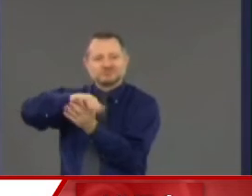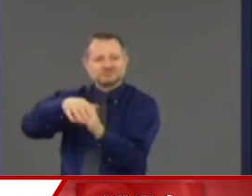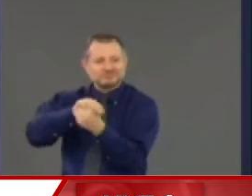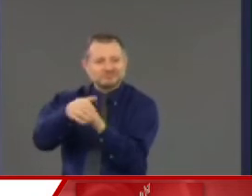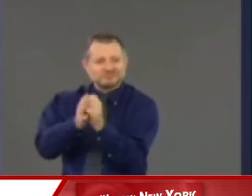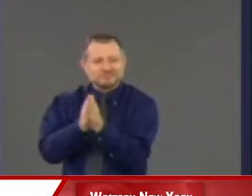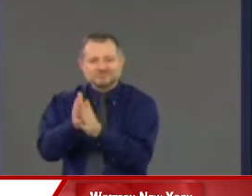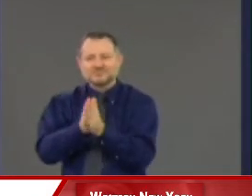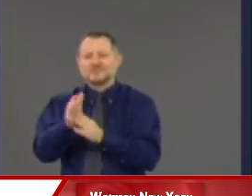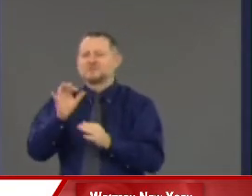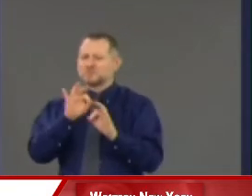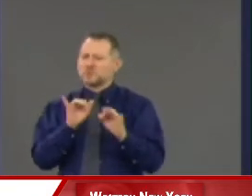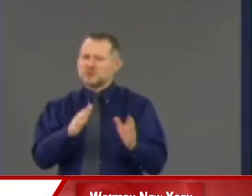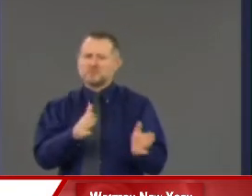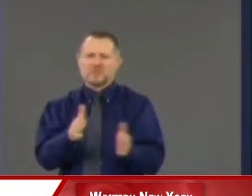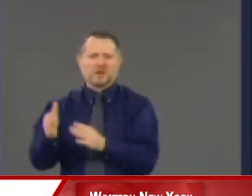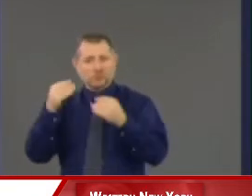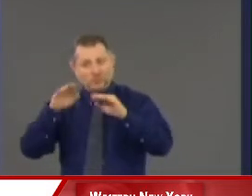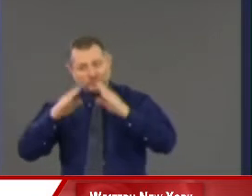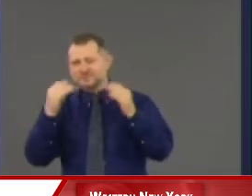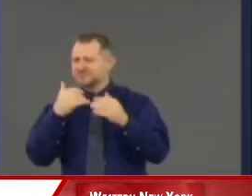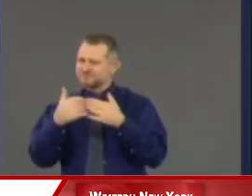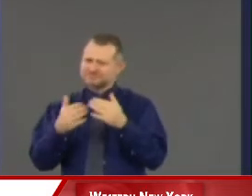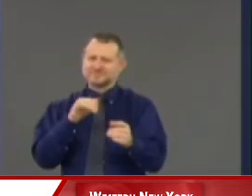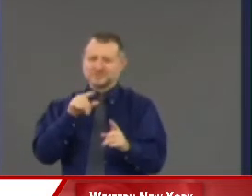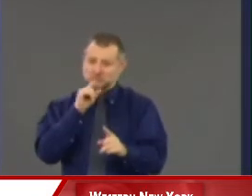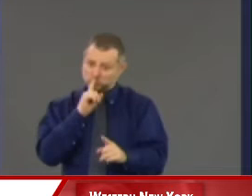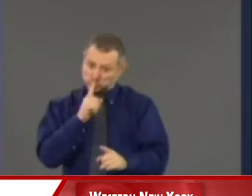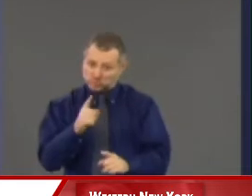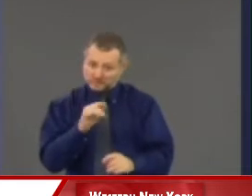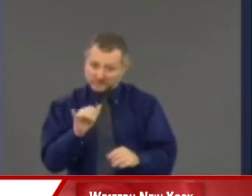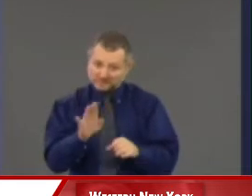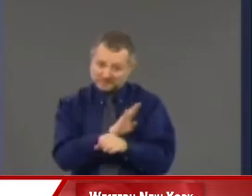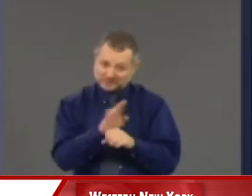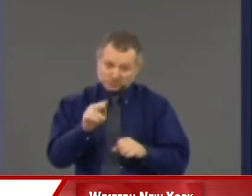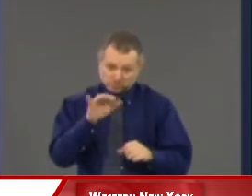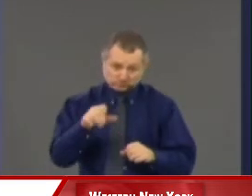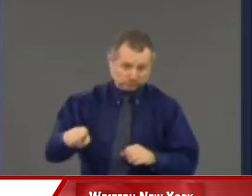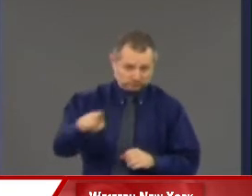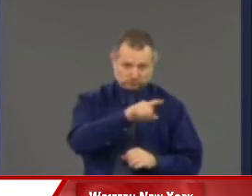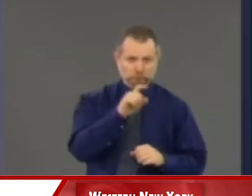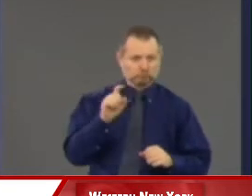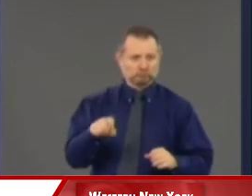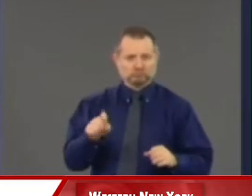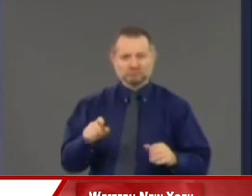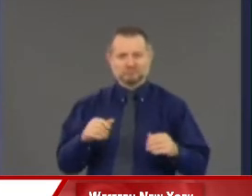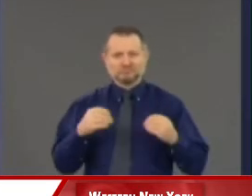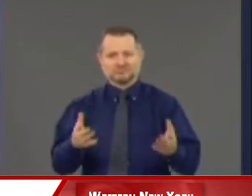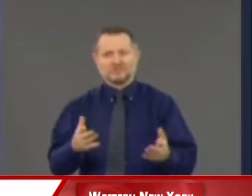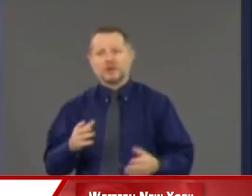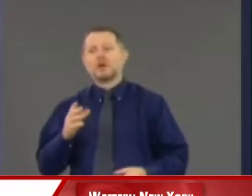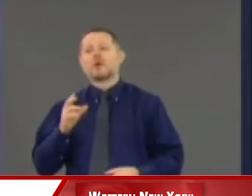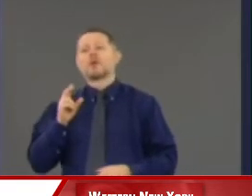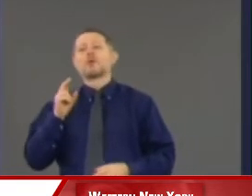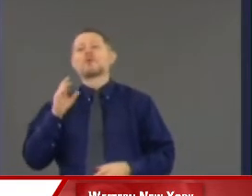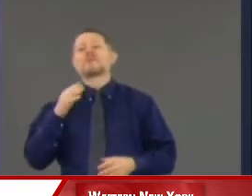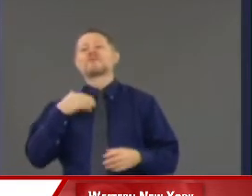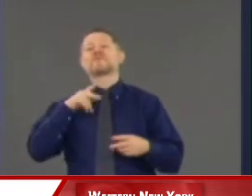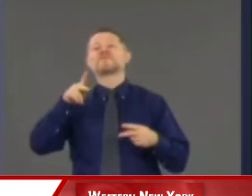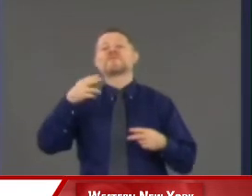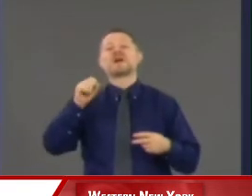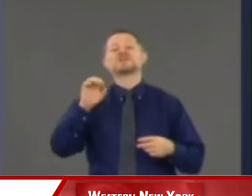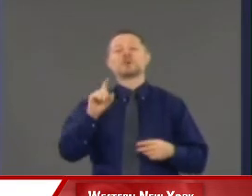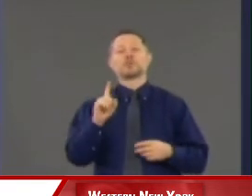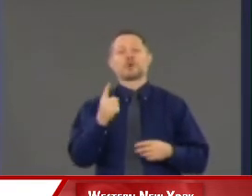we're going to be. So is that okay, then, for businesses in the city? Well, we're starting in phase one because, remember, you have